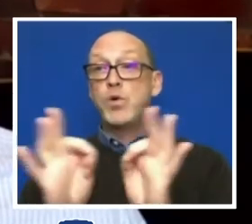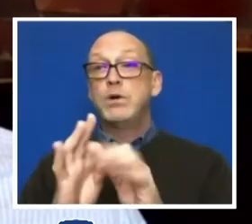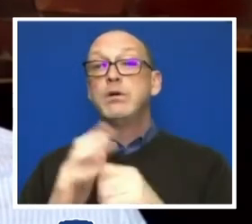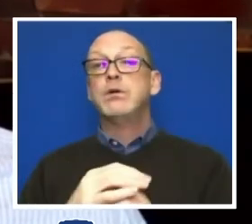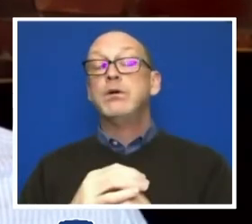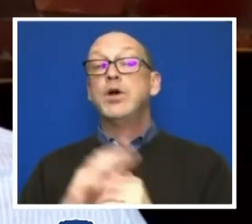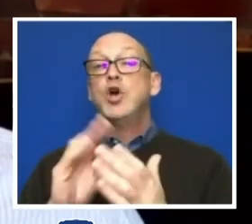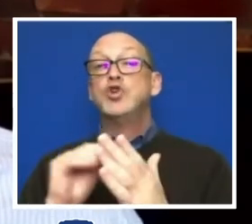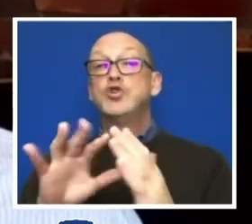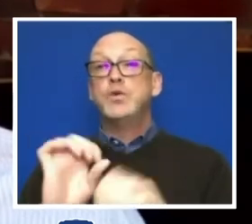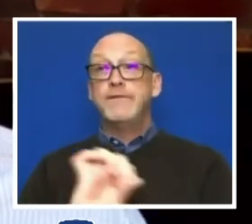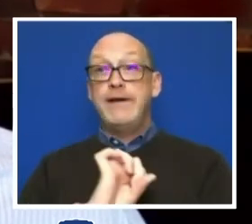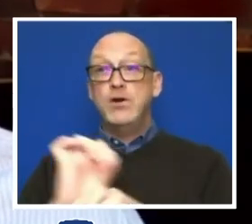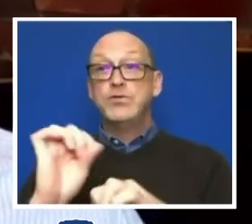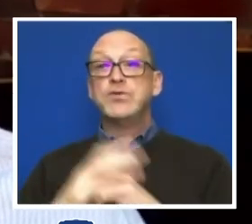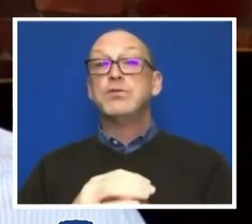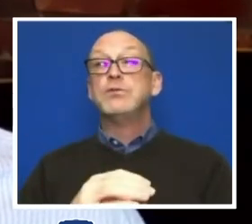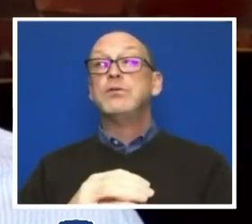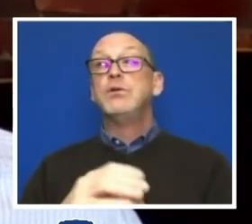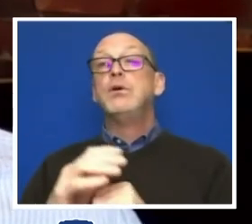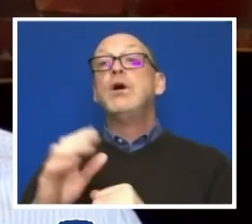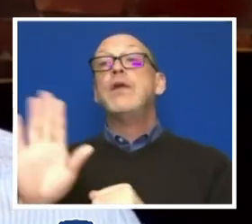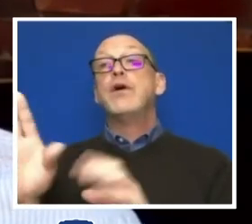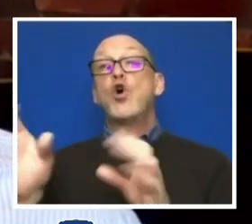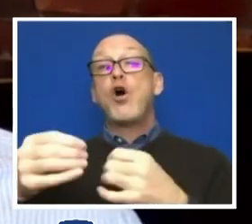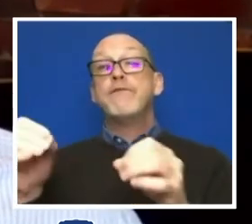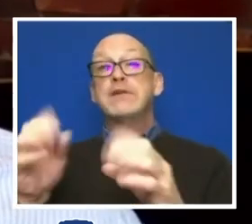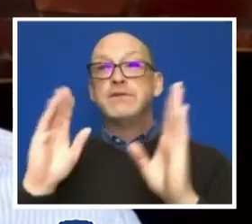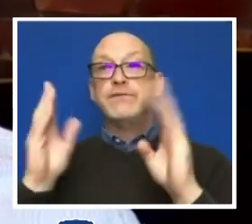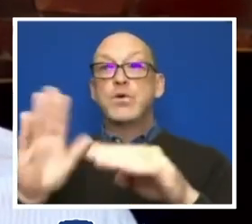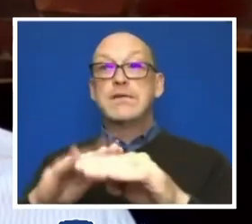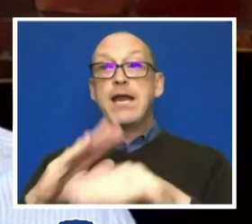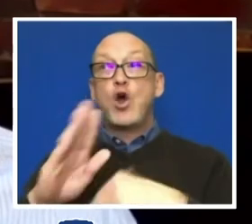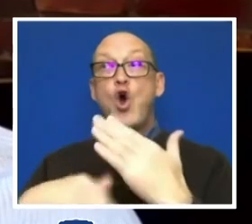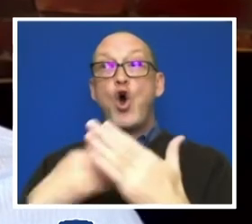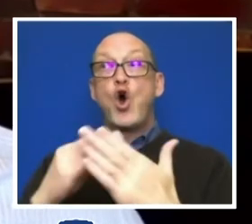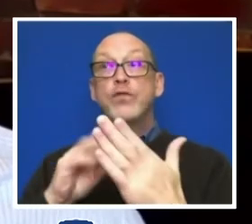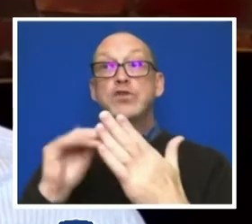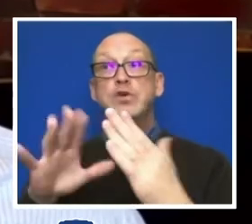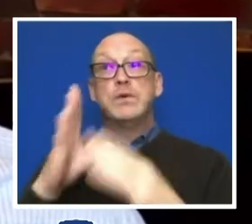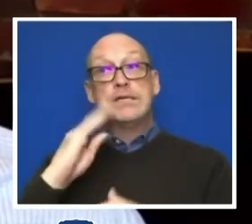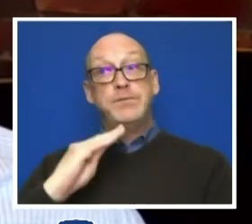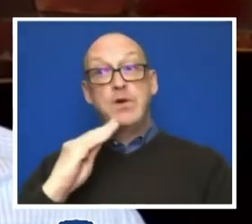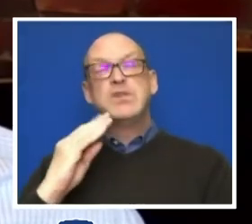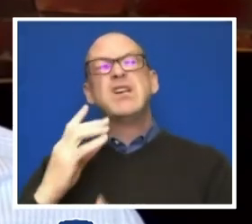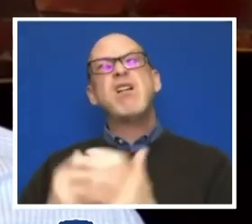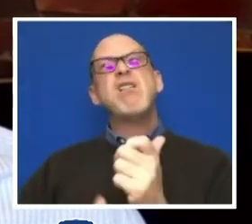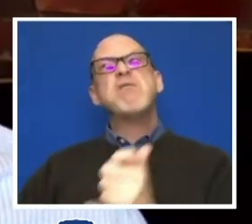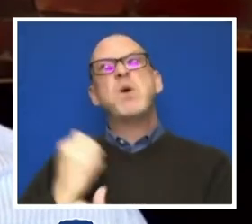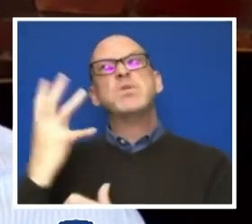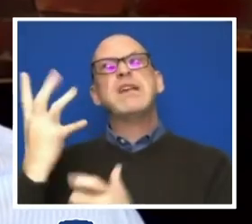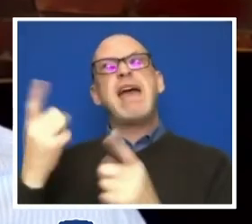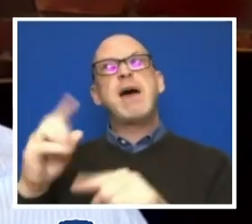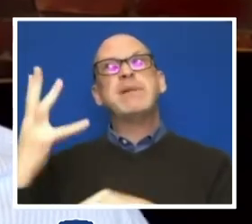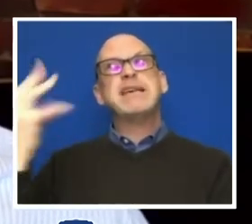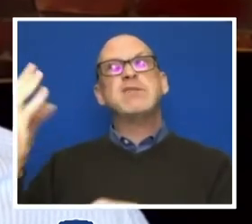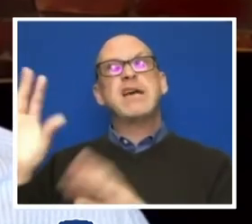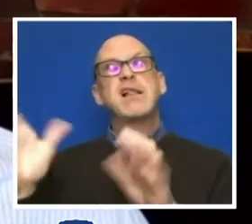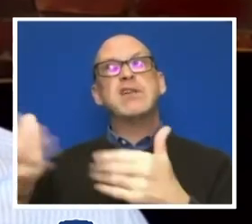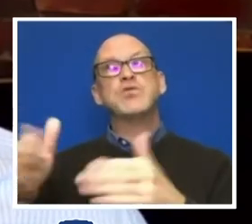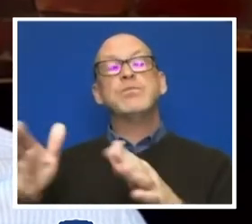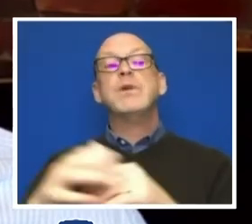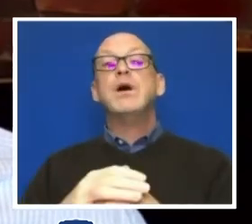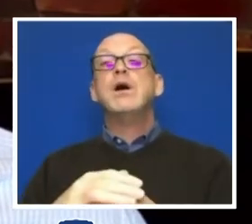Student Affairs, whose units and offices focus on the entire student experience, much of which occurs outside of the classroom, has committed to